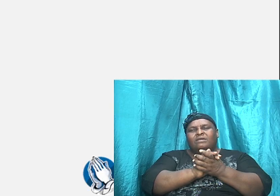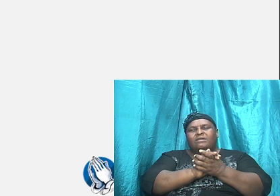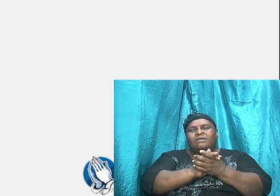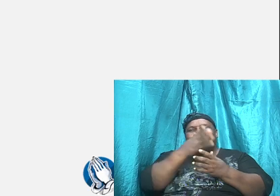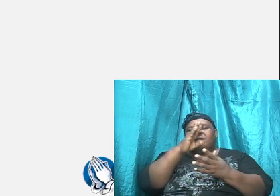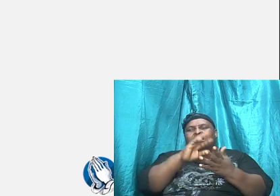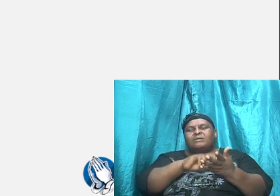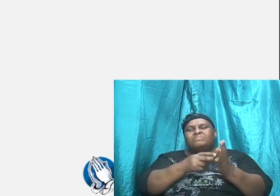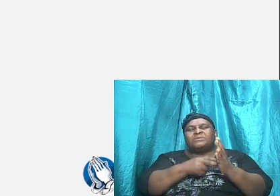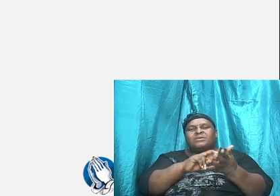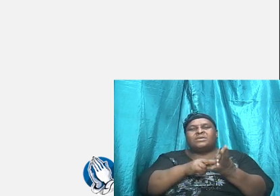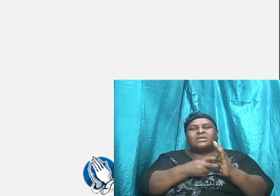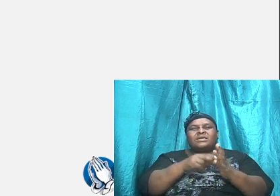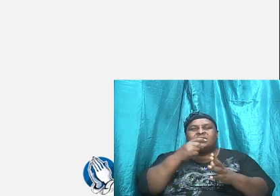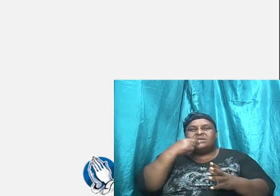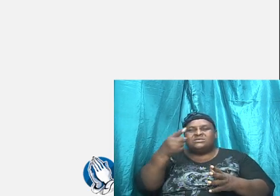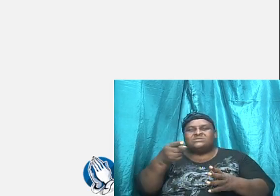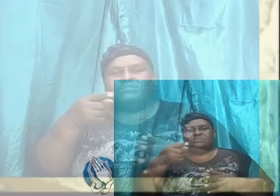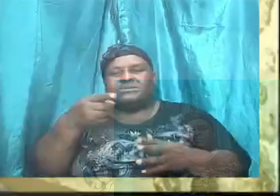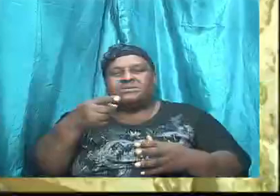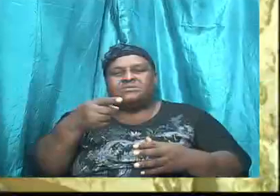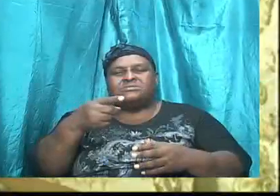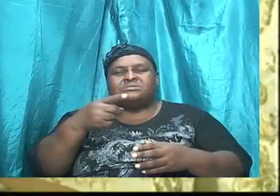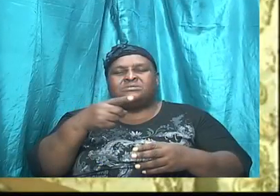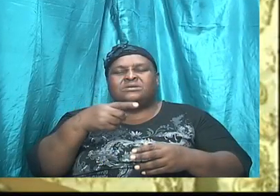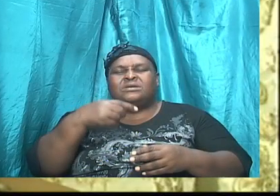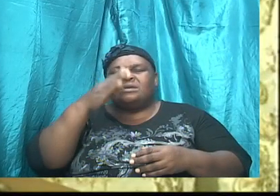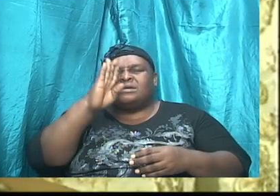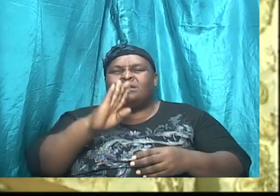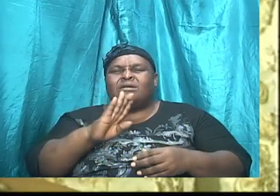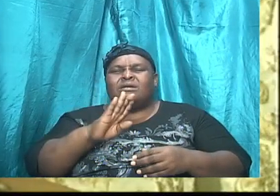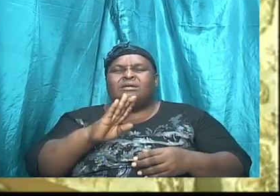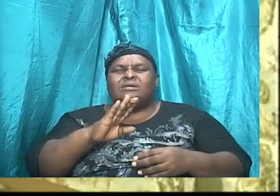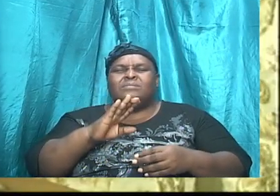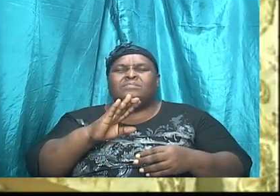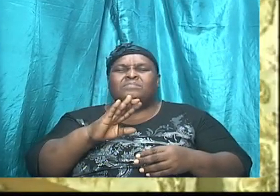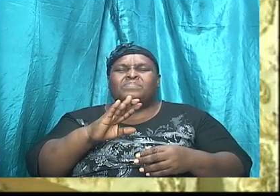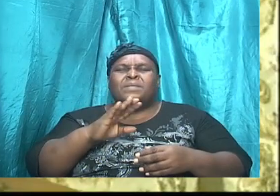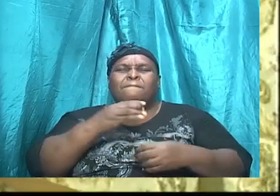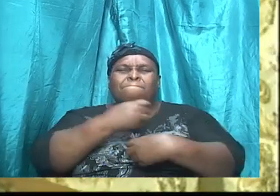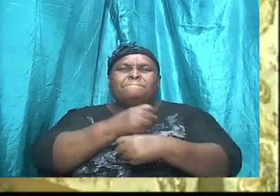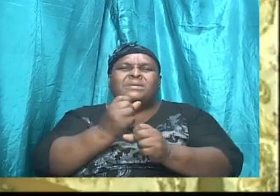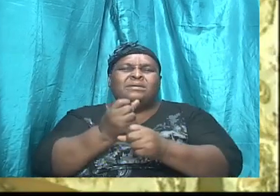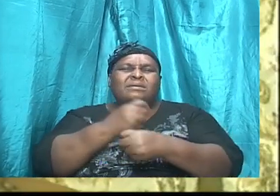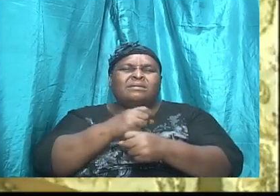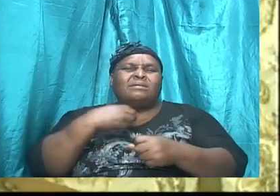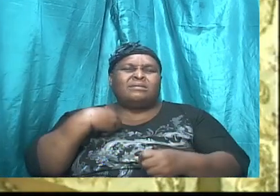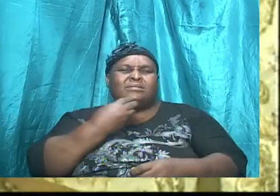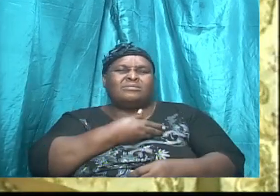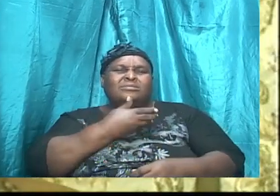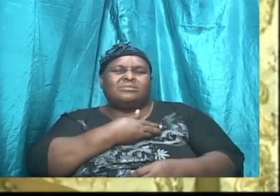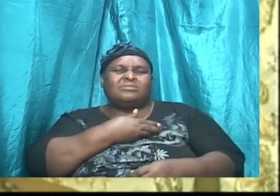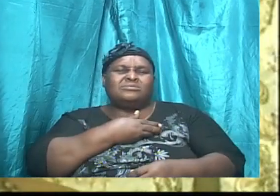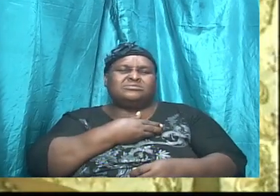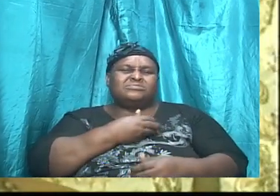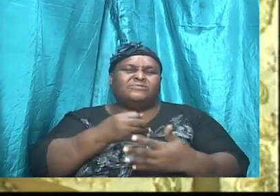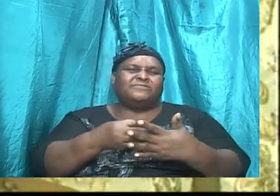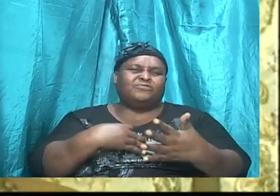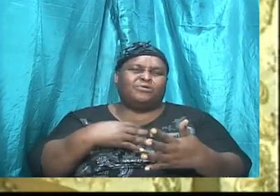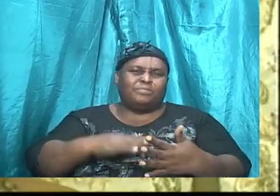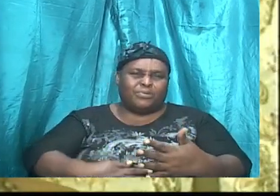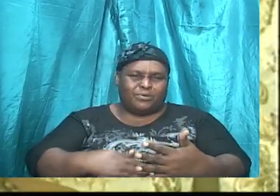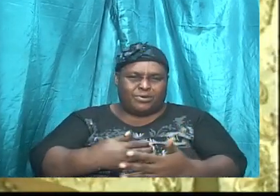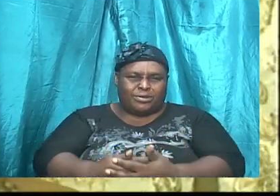him predestinating us. You see, the predestination